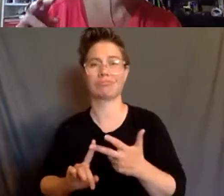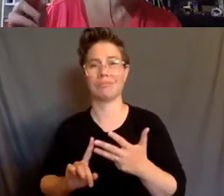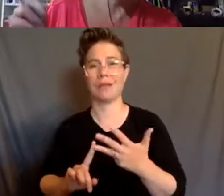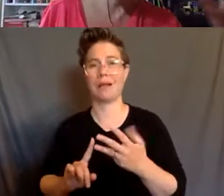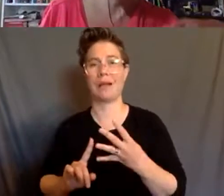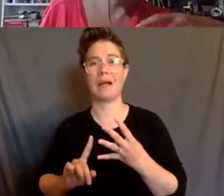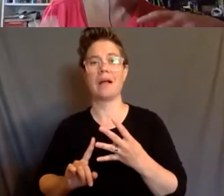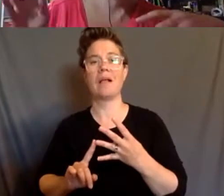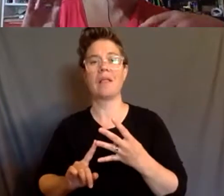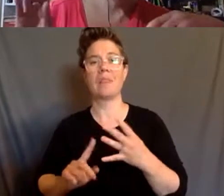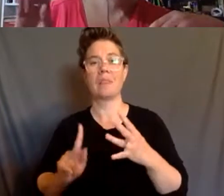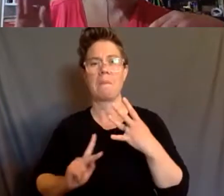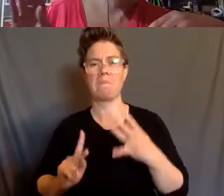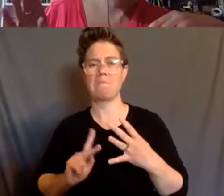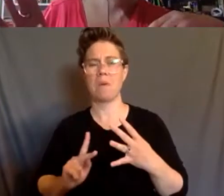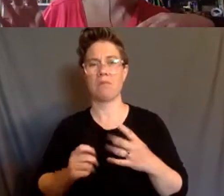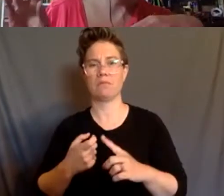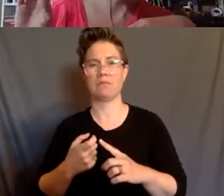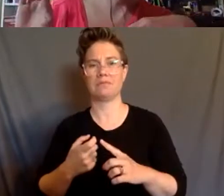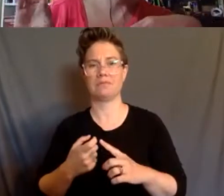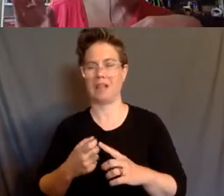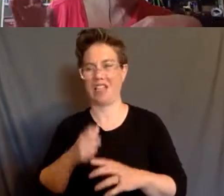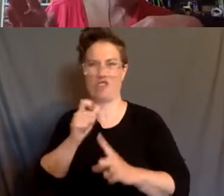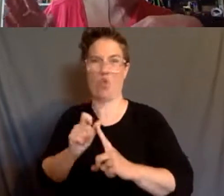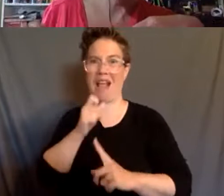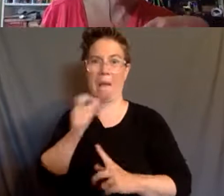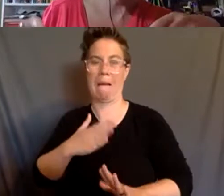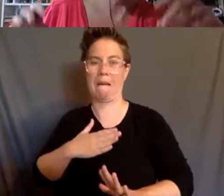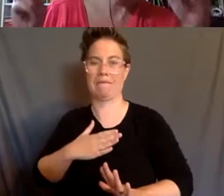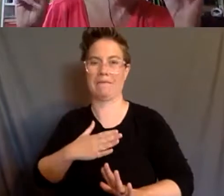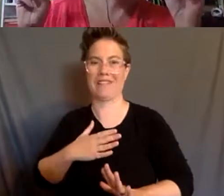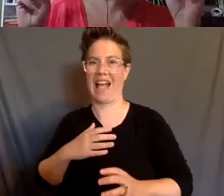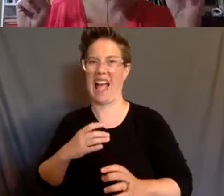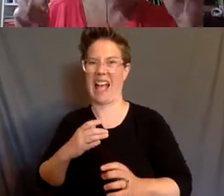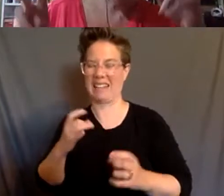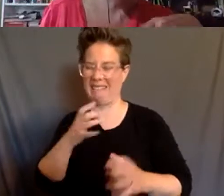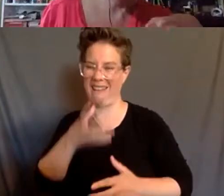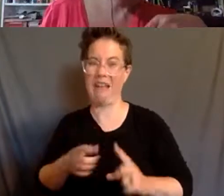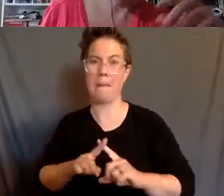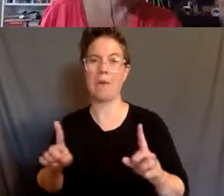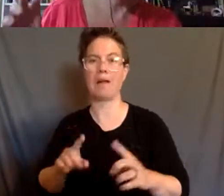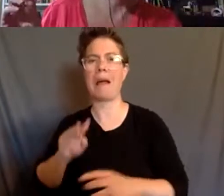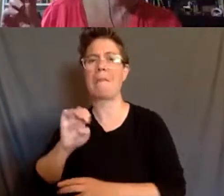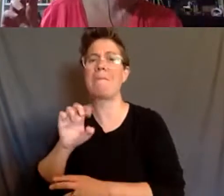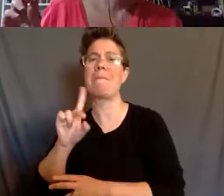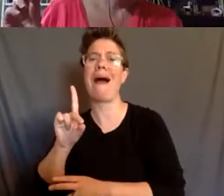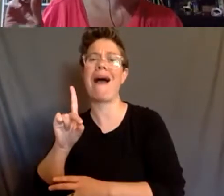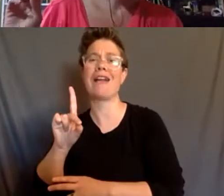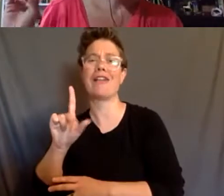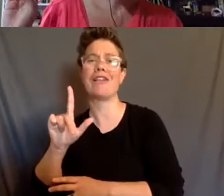quote unquote, I hate, I hate these words and I don't subscribe to them, but in the professional literature, mild disabilities, you know,